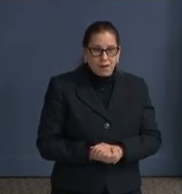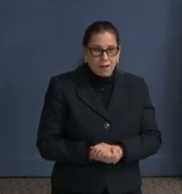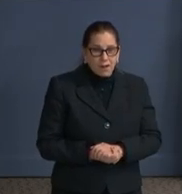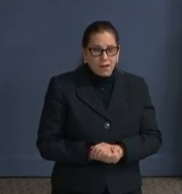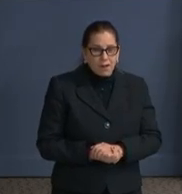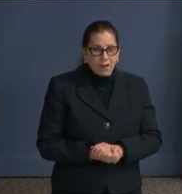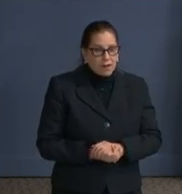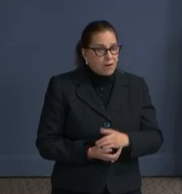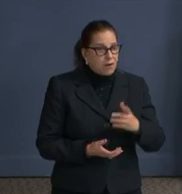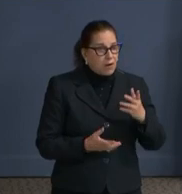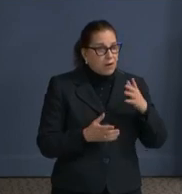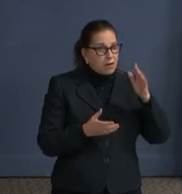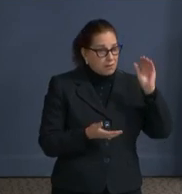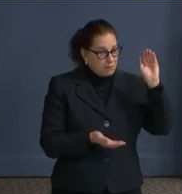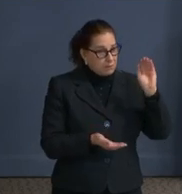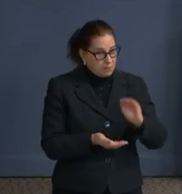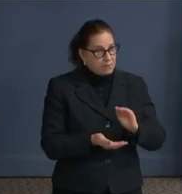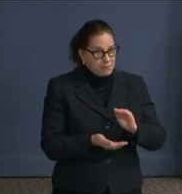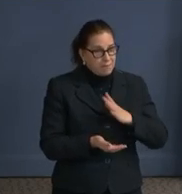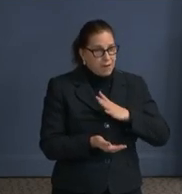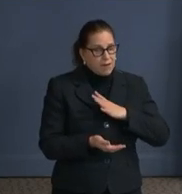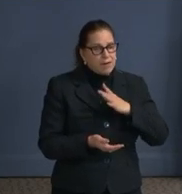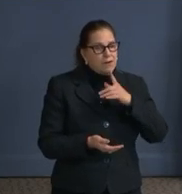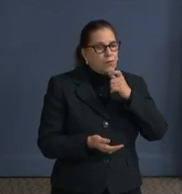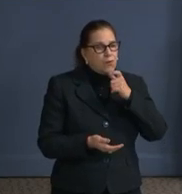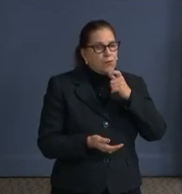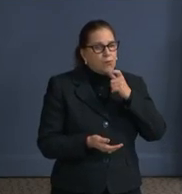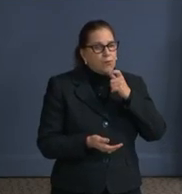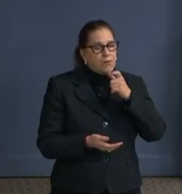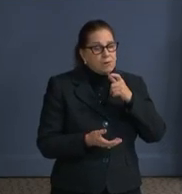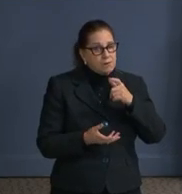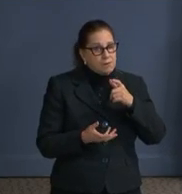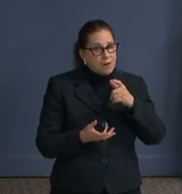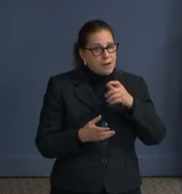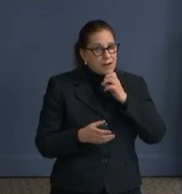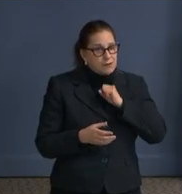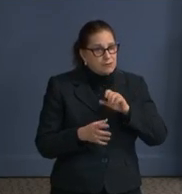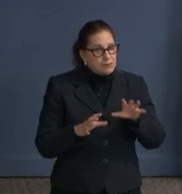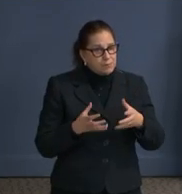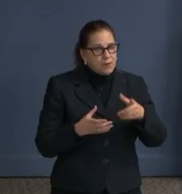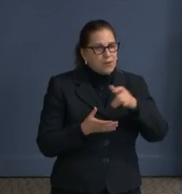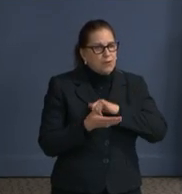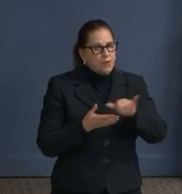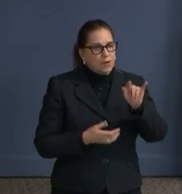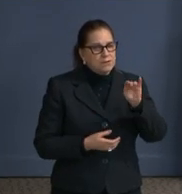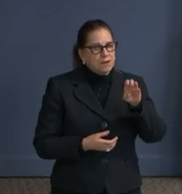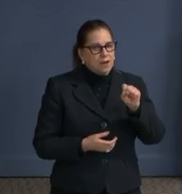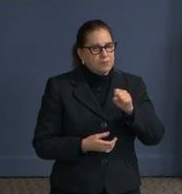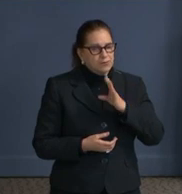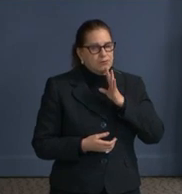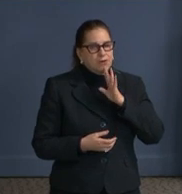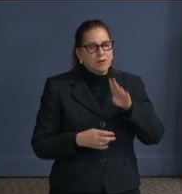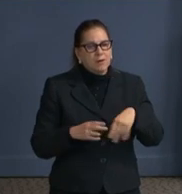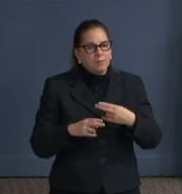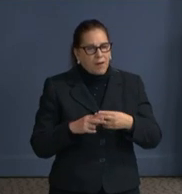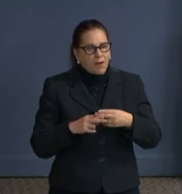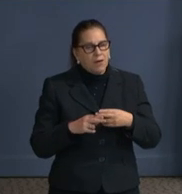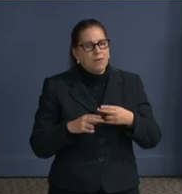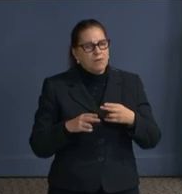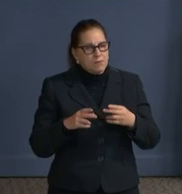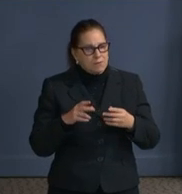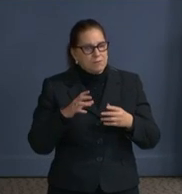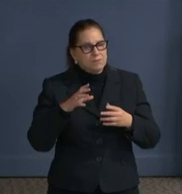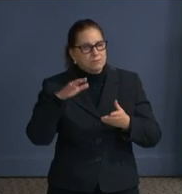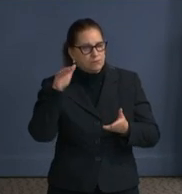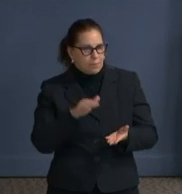age group? I think like this morning, the New York Times newsletter was talking about, you know, some part of the country experiencing bird immunity.